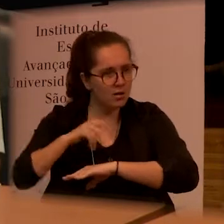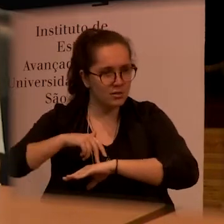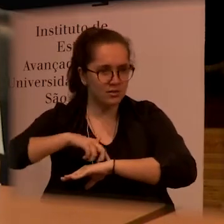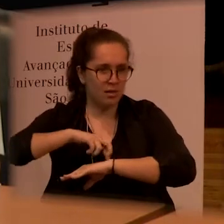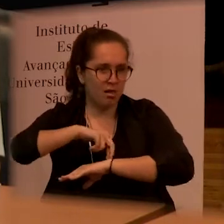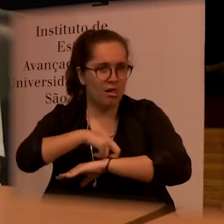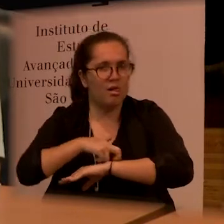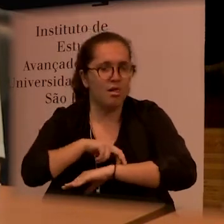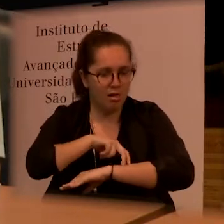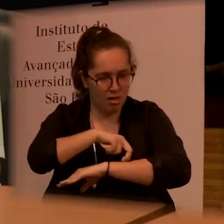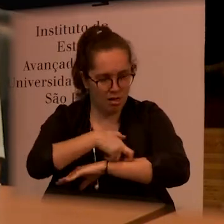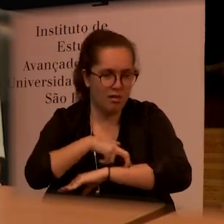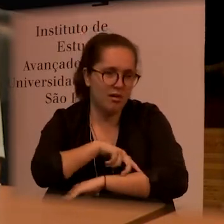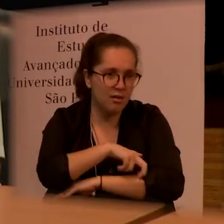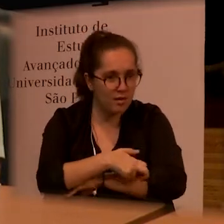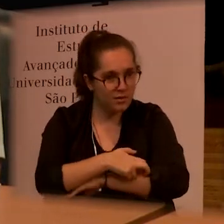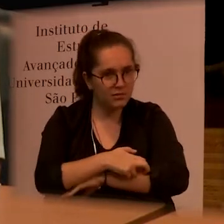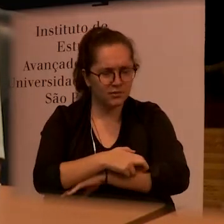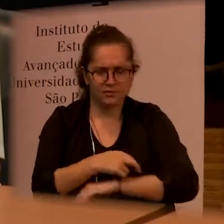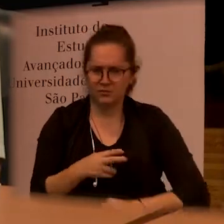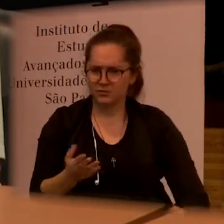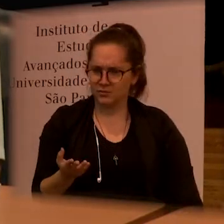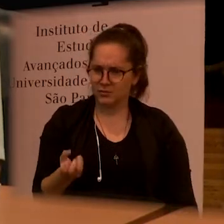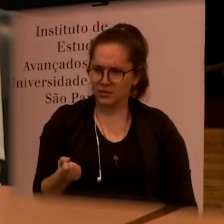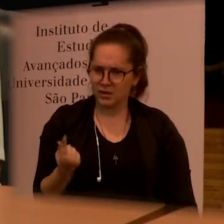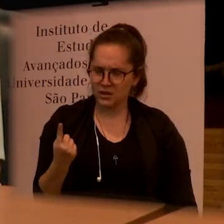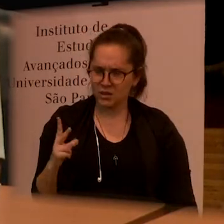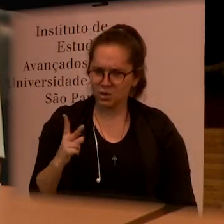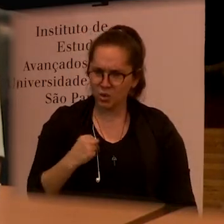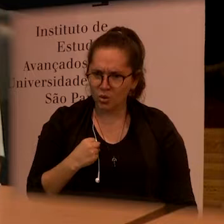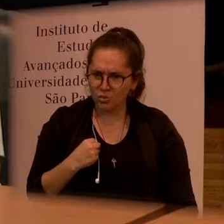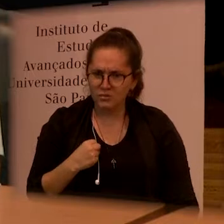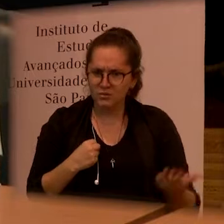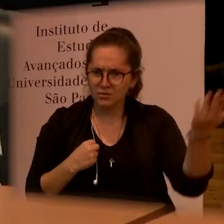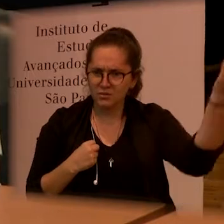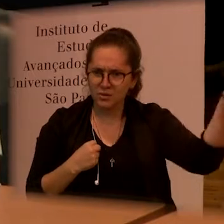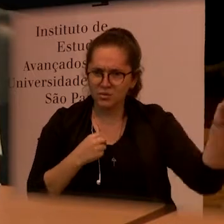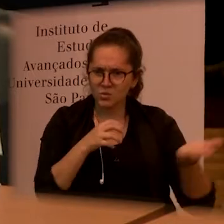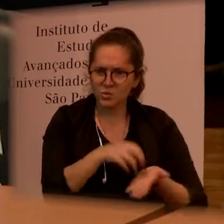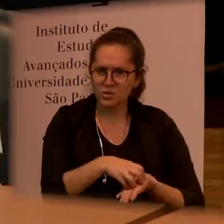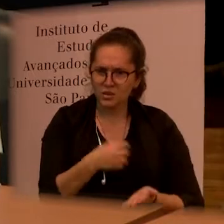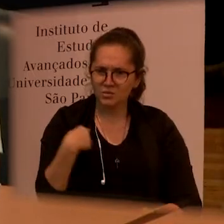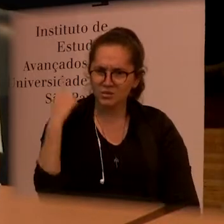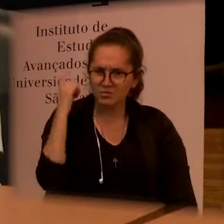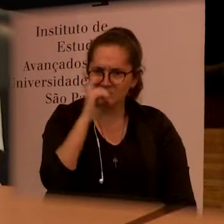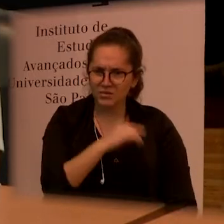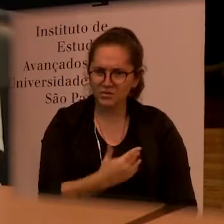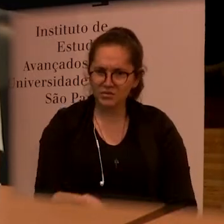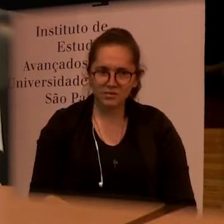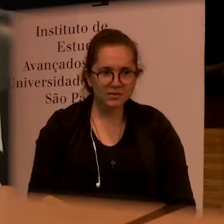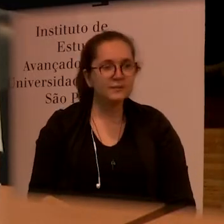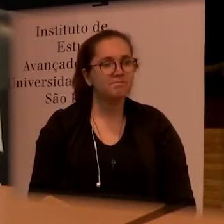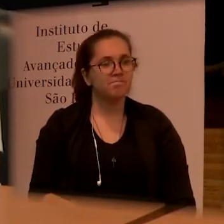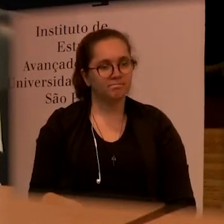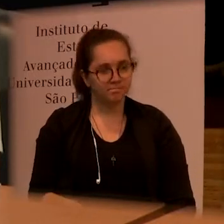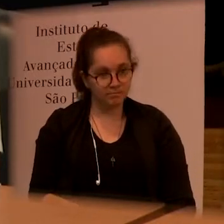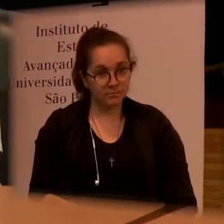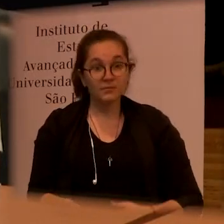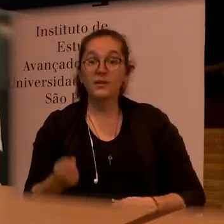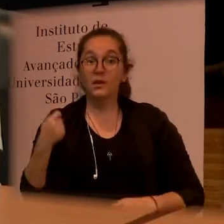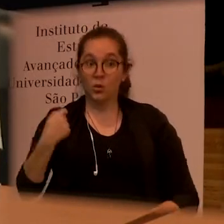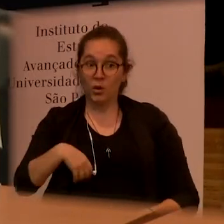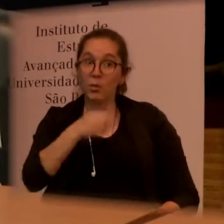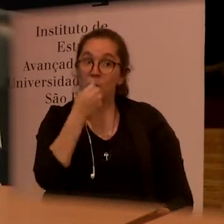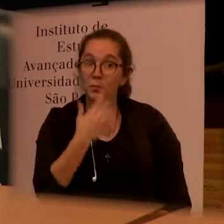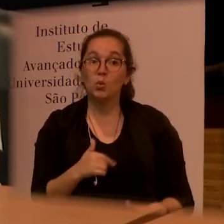I never looked at them and all the difficulties that it is to walk here in our medical center so I think this